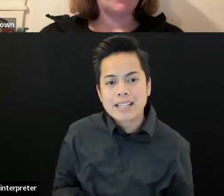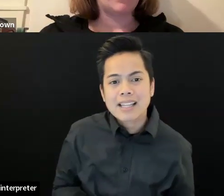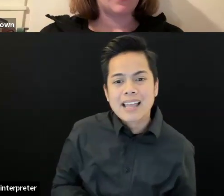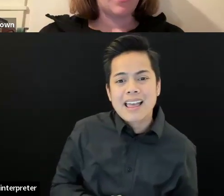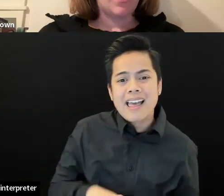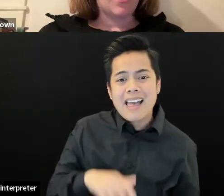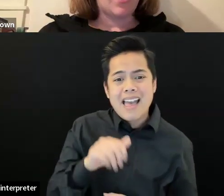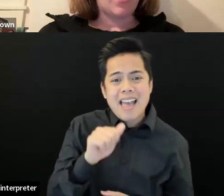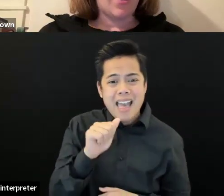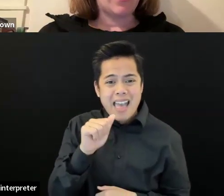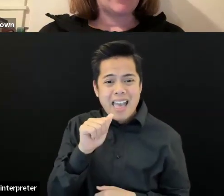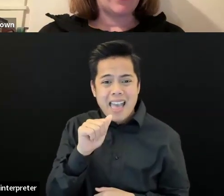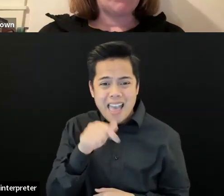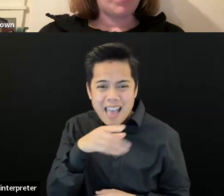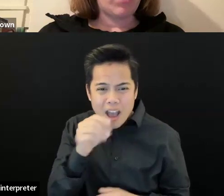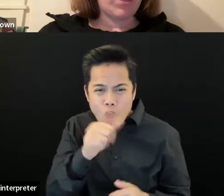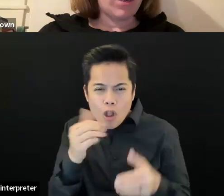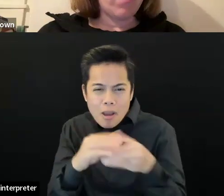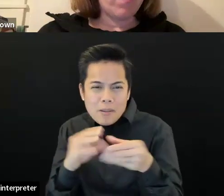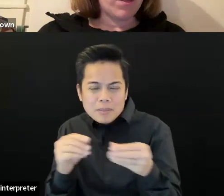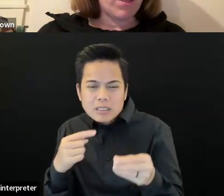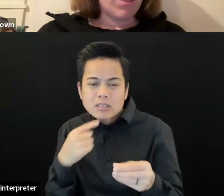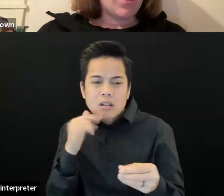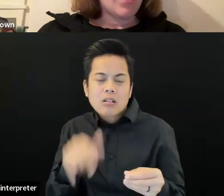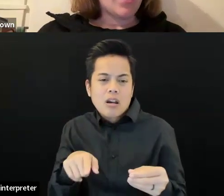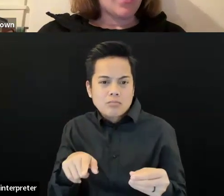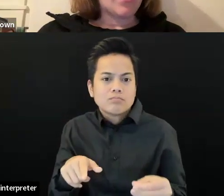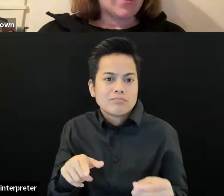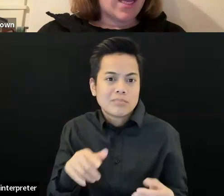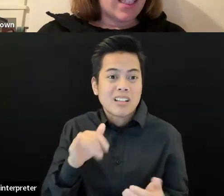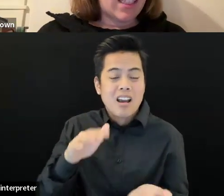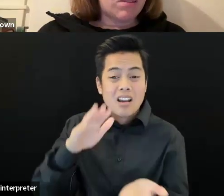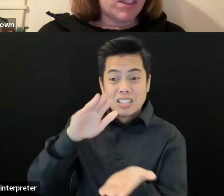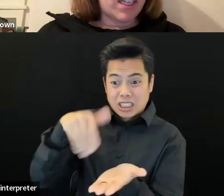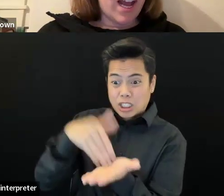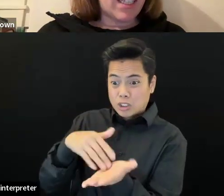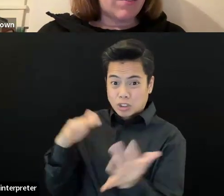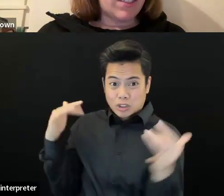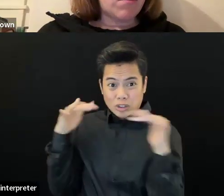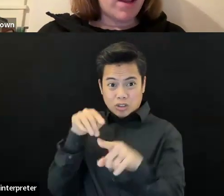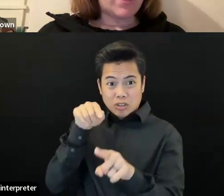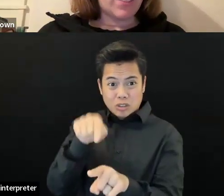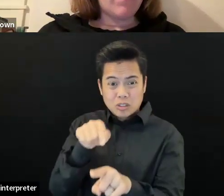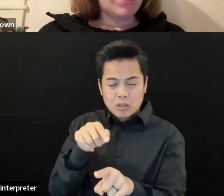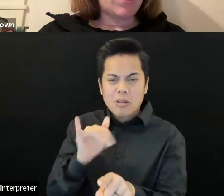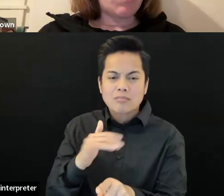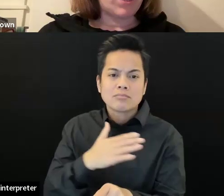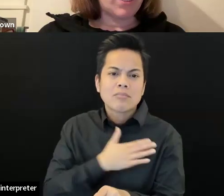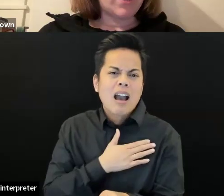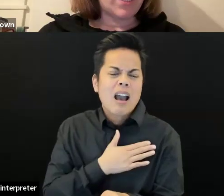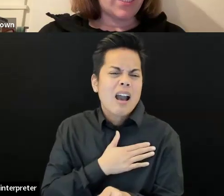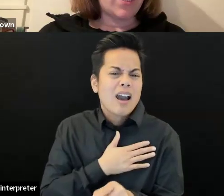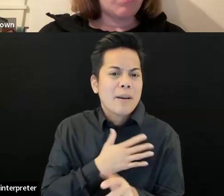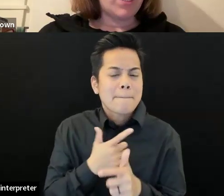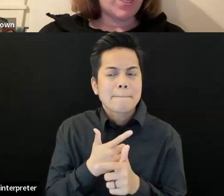my biggest, uh, access barrier. And then disability activism SF says,